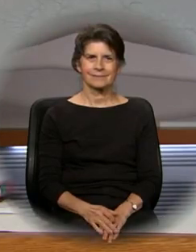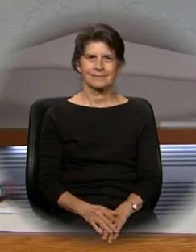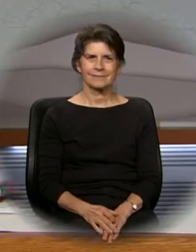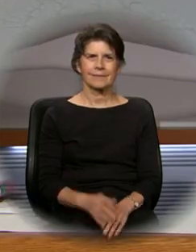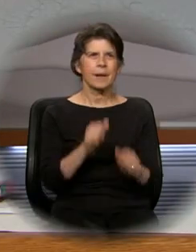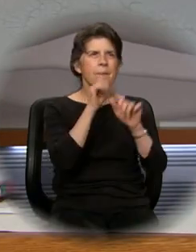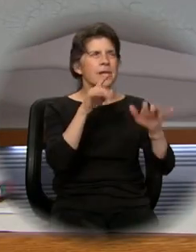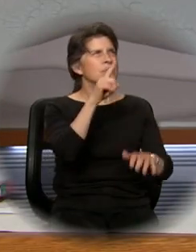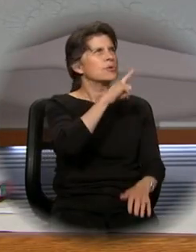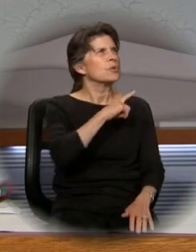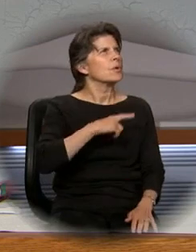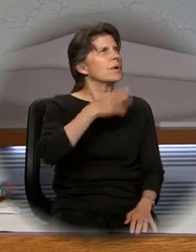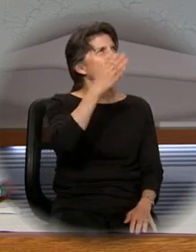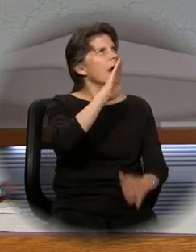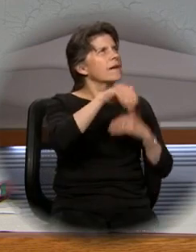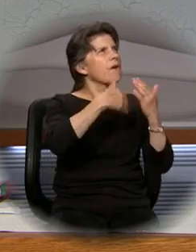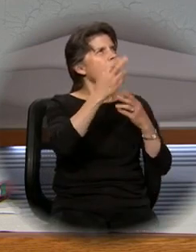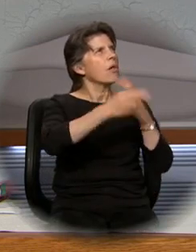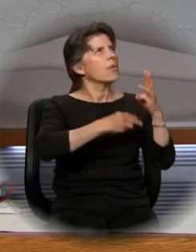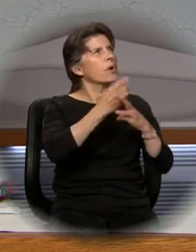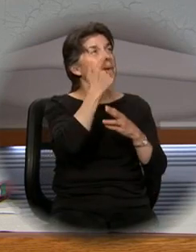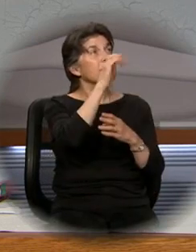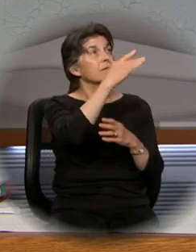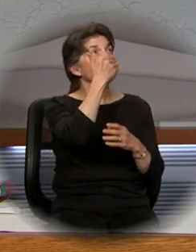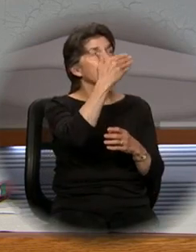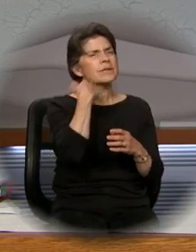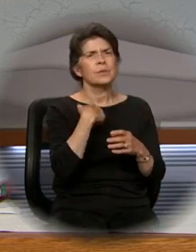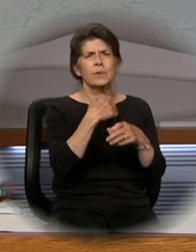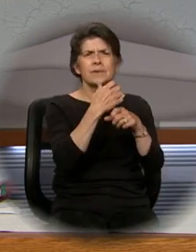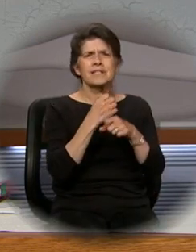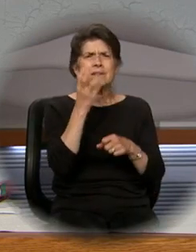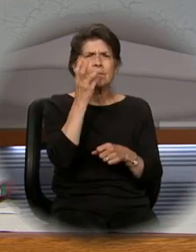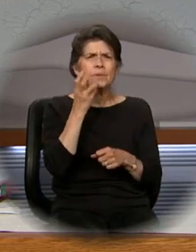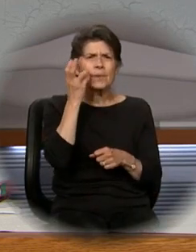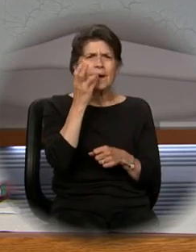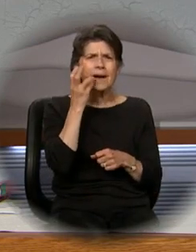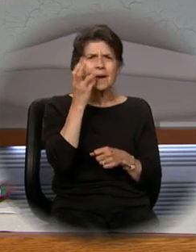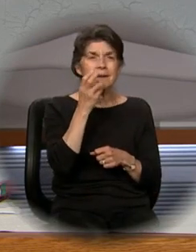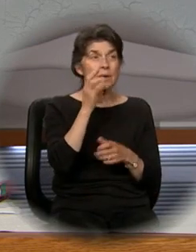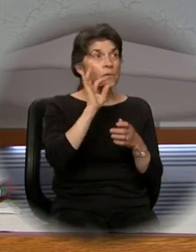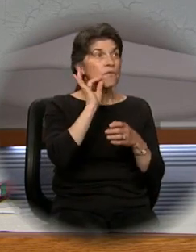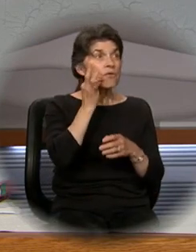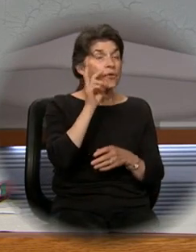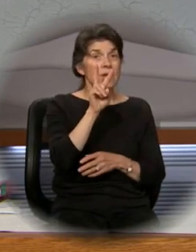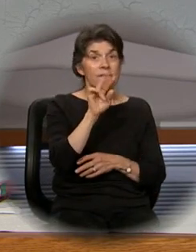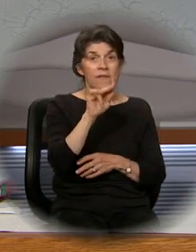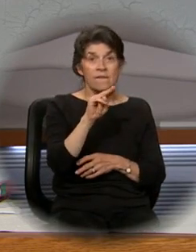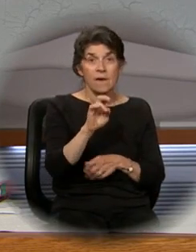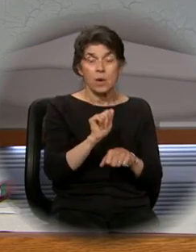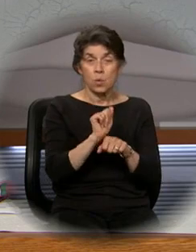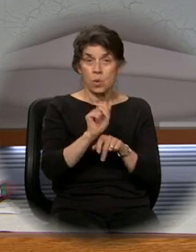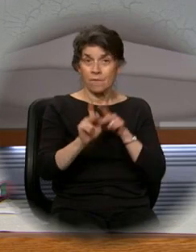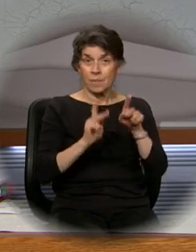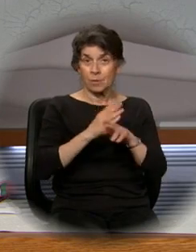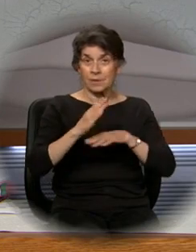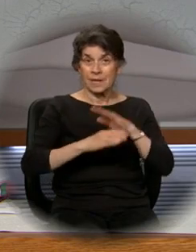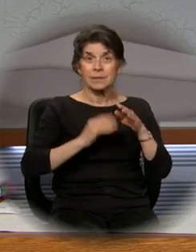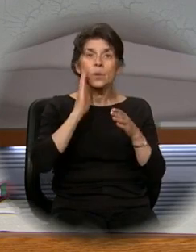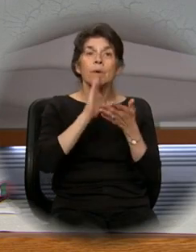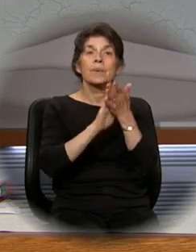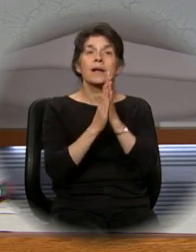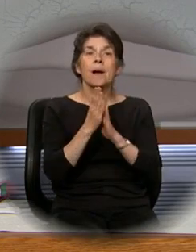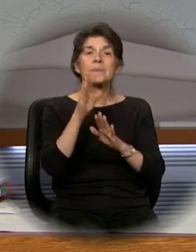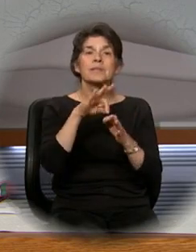Blessed are you, Lord God of all creation, for through your goodness we have received the wine we offer you, fruit of the vine and work of human hands. It will become our